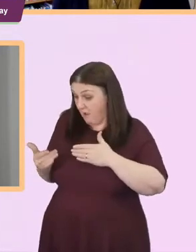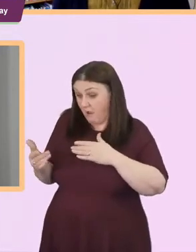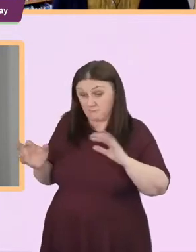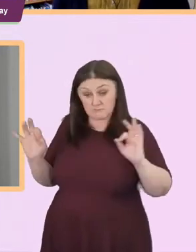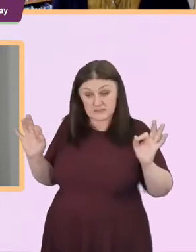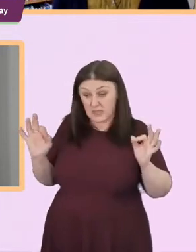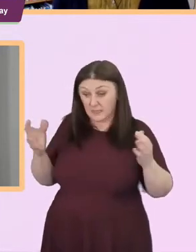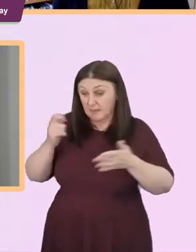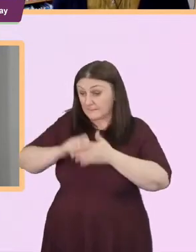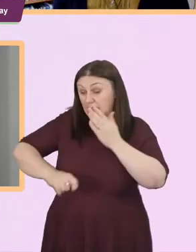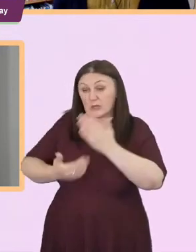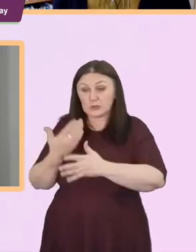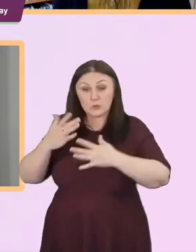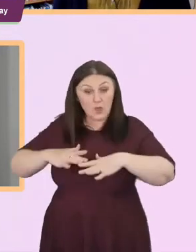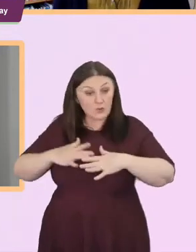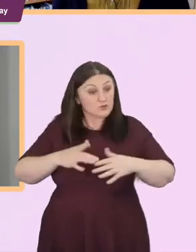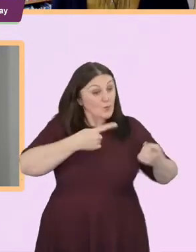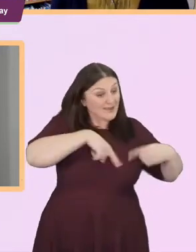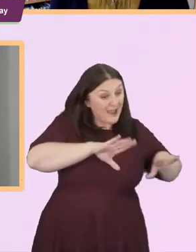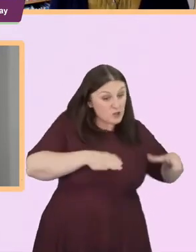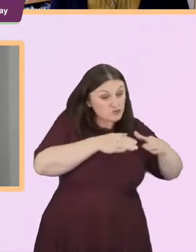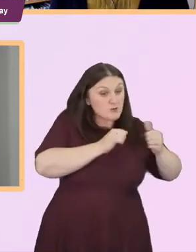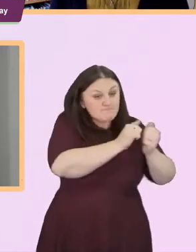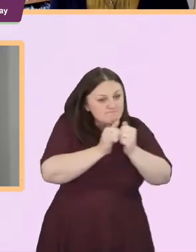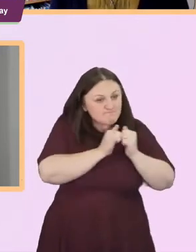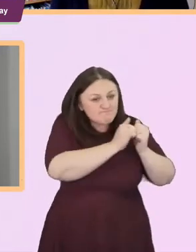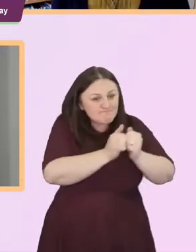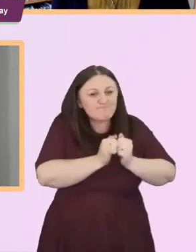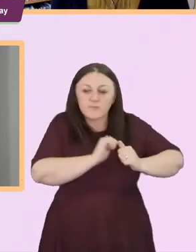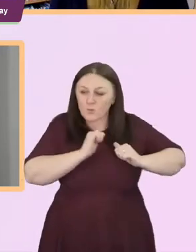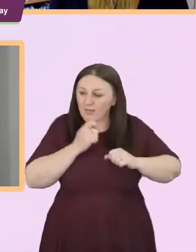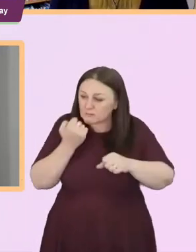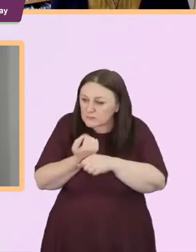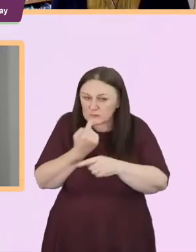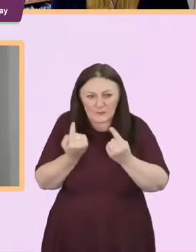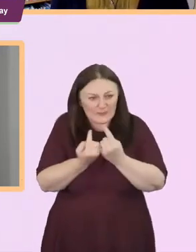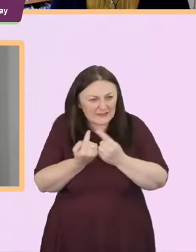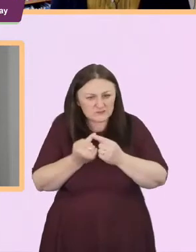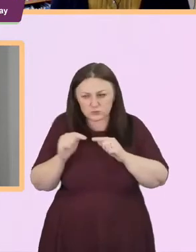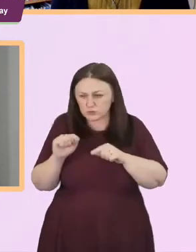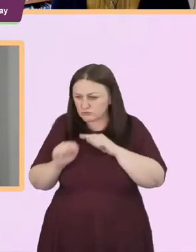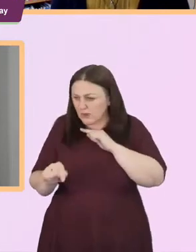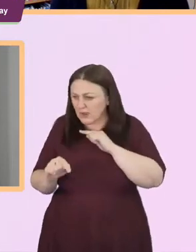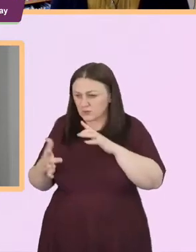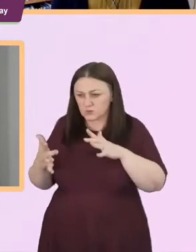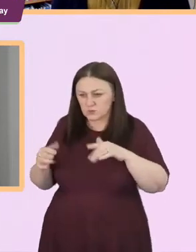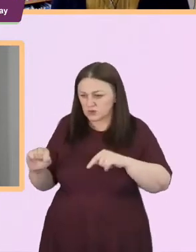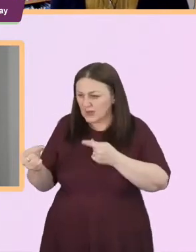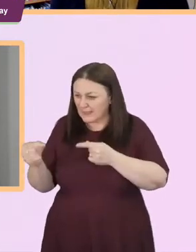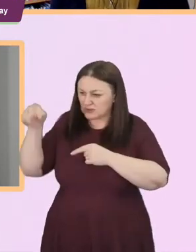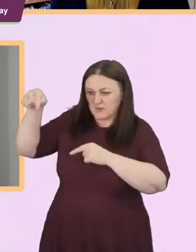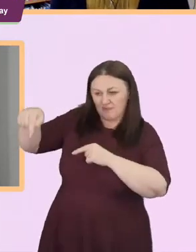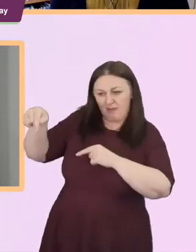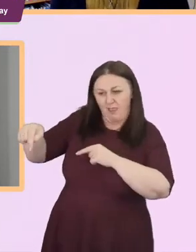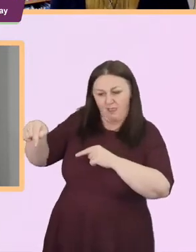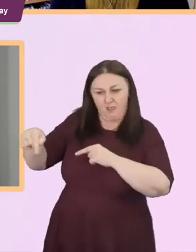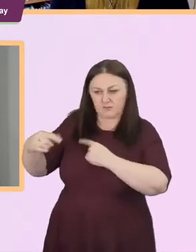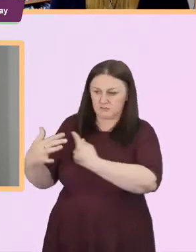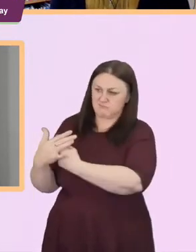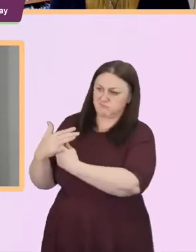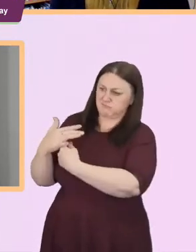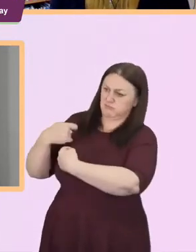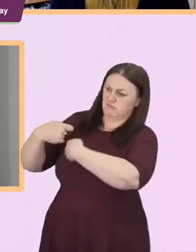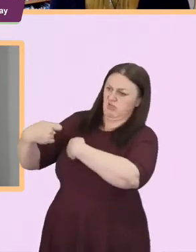that in a group of people as well just to see are there certain things we can do to challenge this constant narrative to buy and to